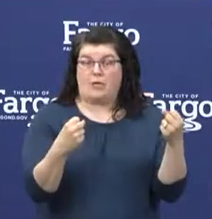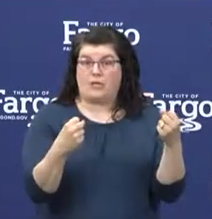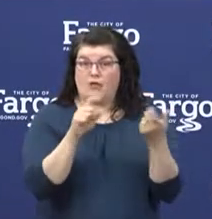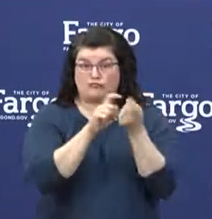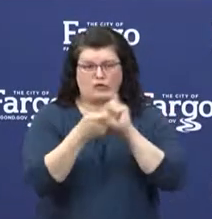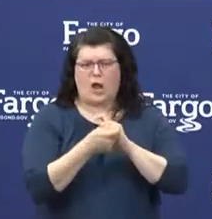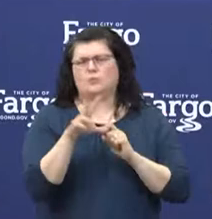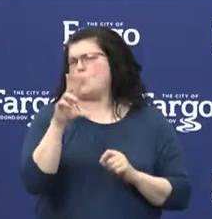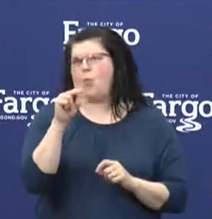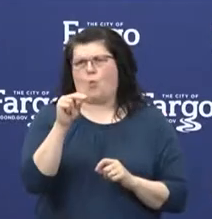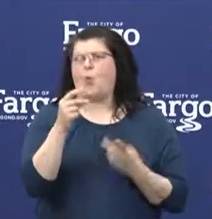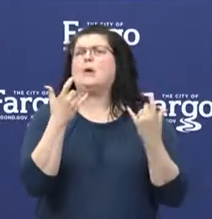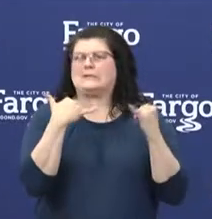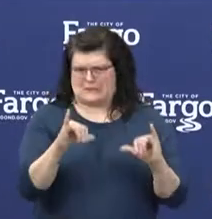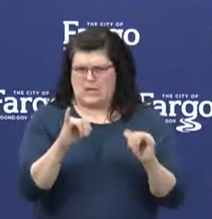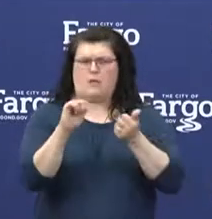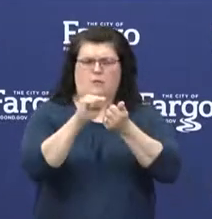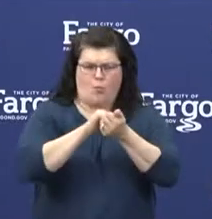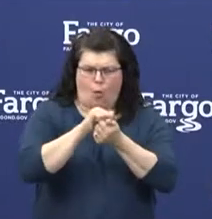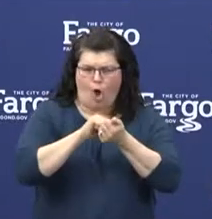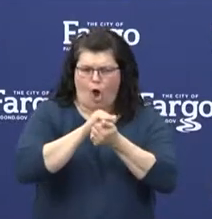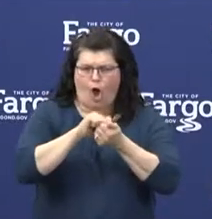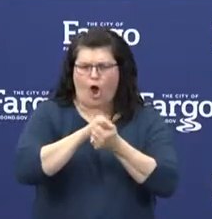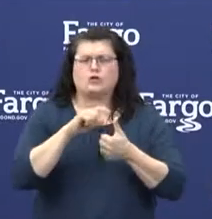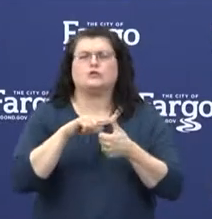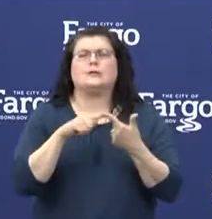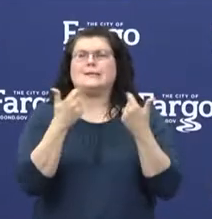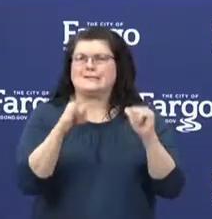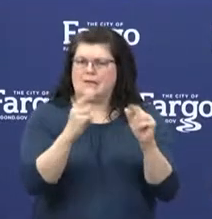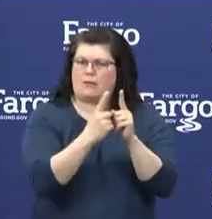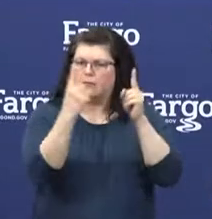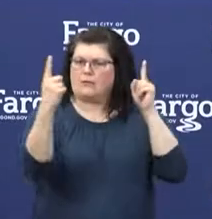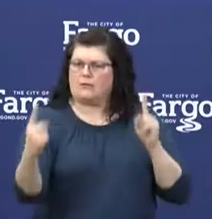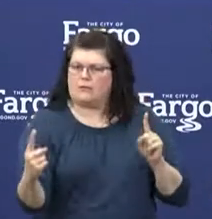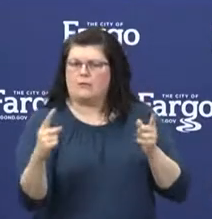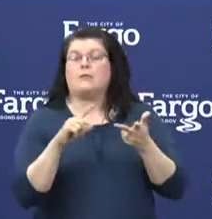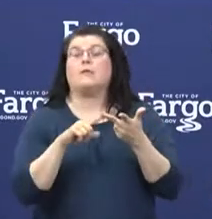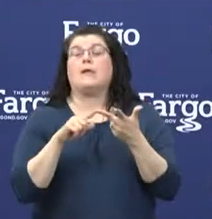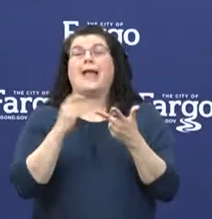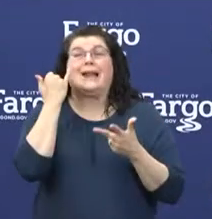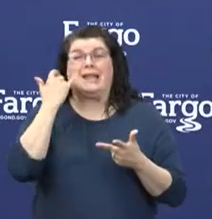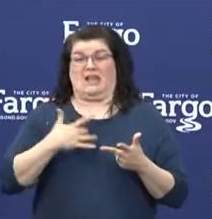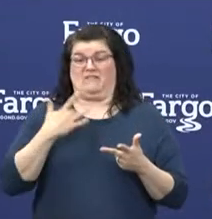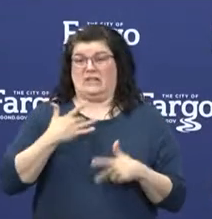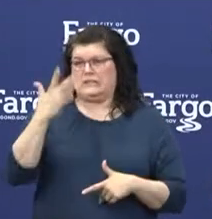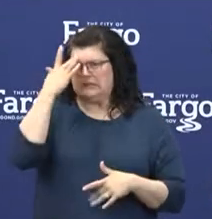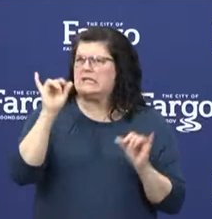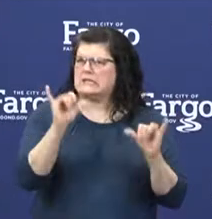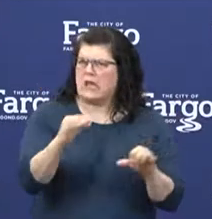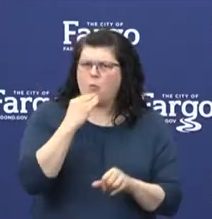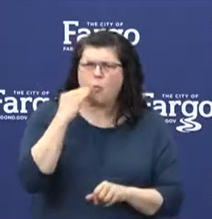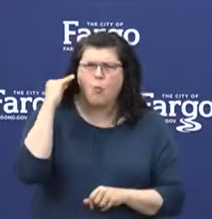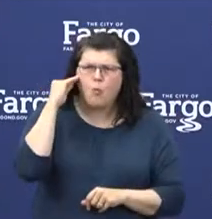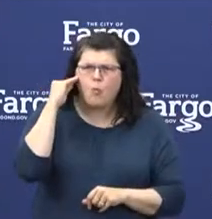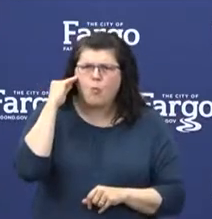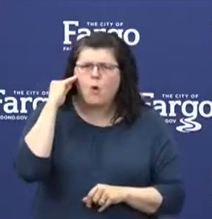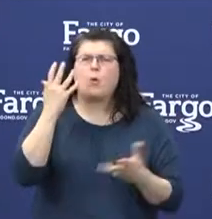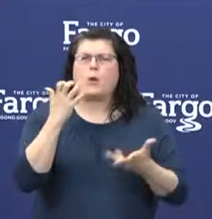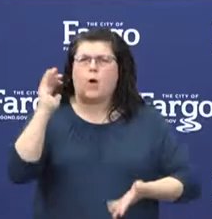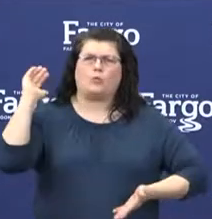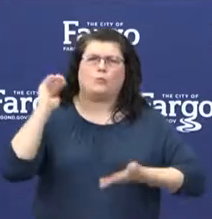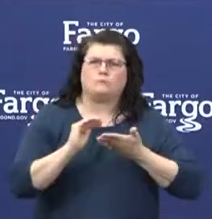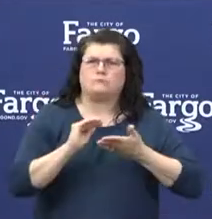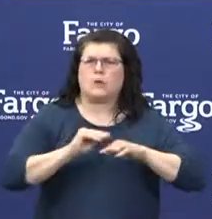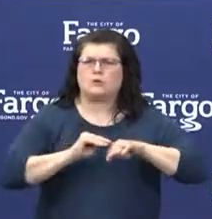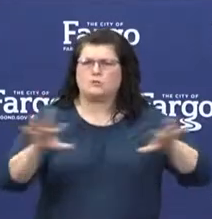washing your hands, practice the social distancing, and stay home if you are sick to minimize the spread of COVID-19.